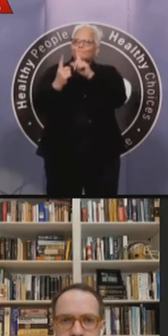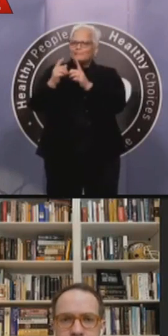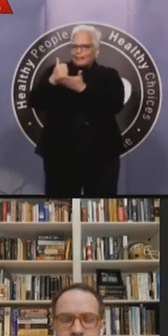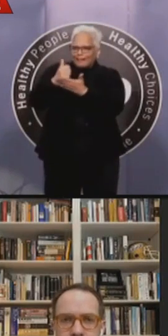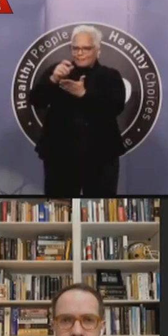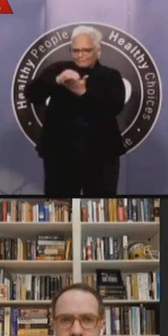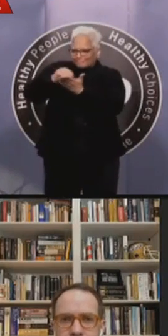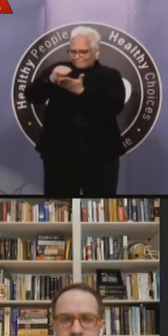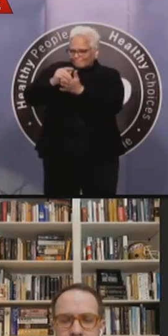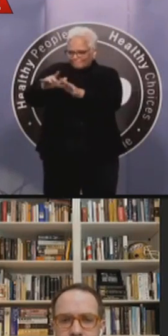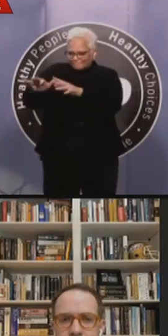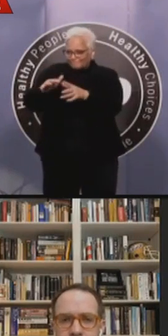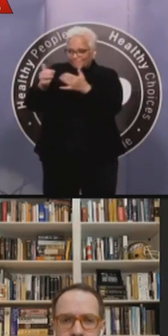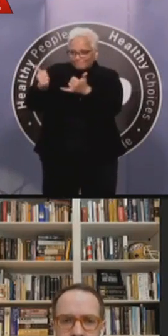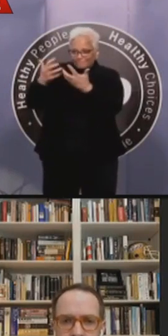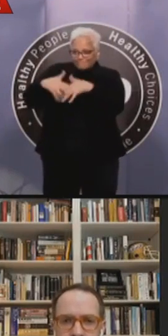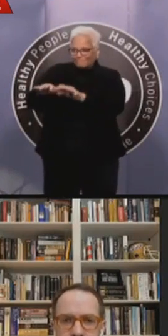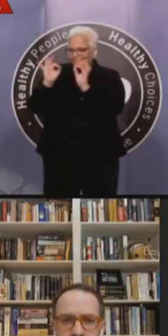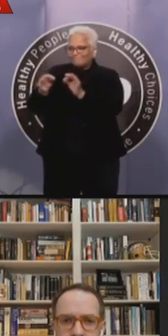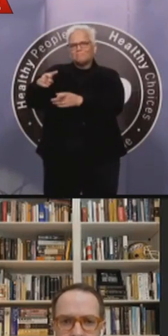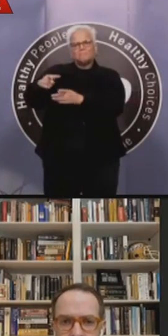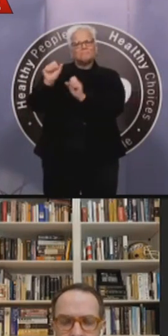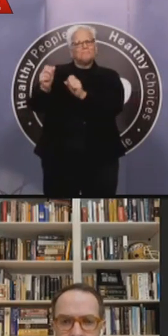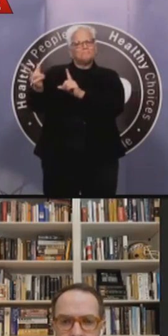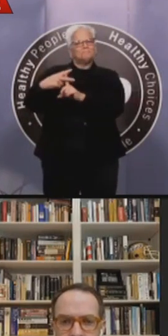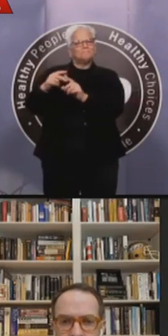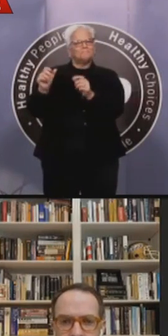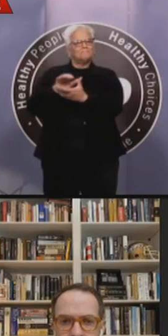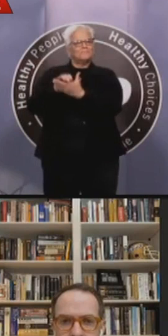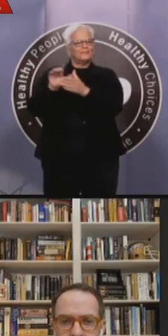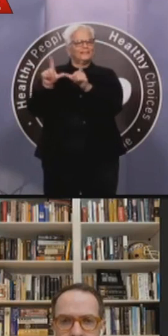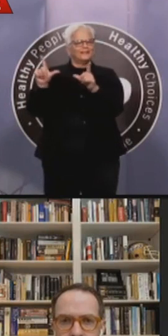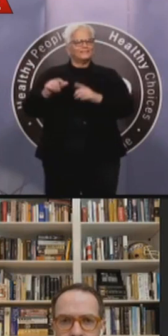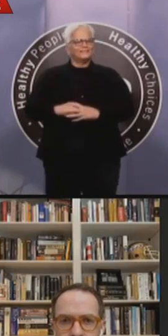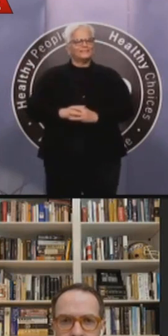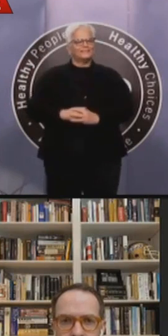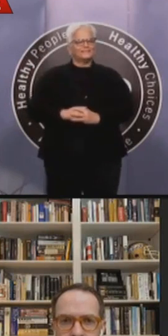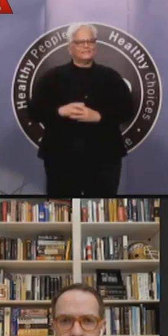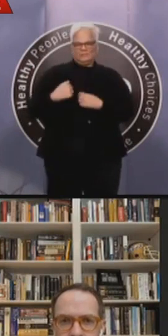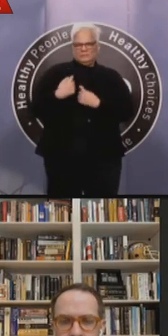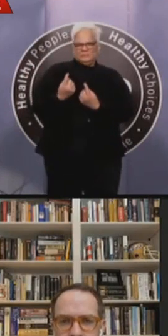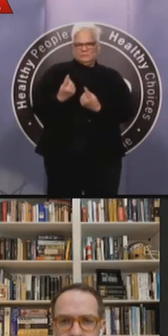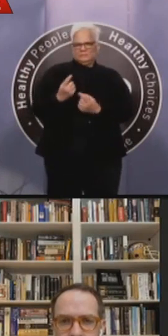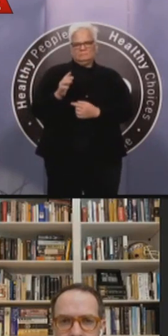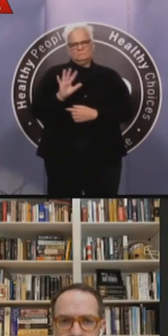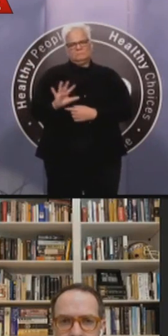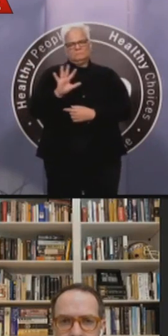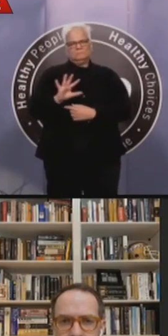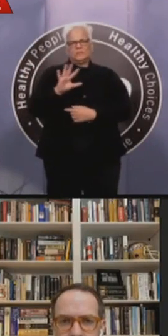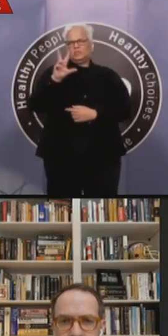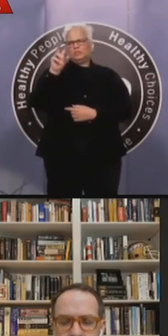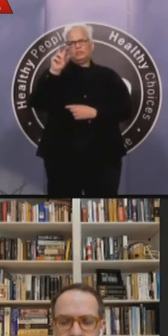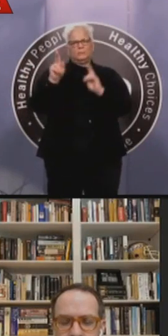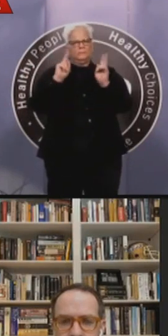um, they'll have some, I think about 30 a day or something like that. There's been, or 30 this week, but there are coming